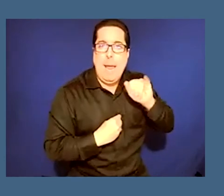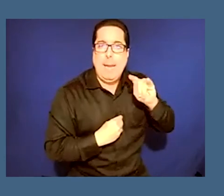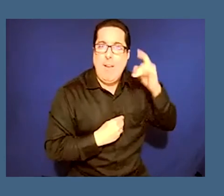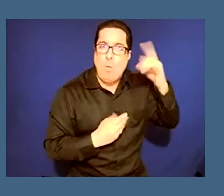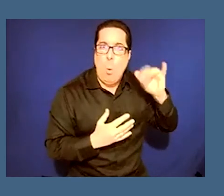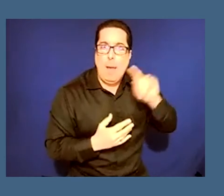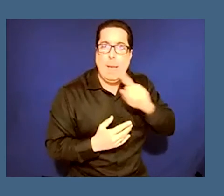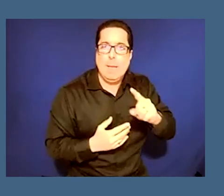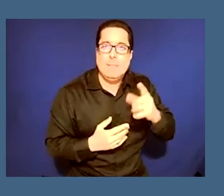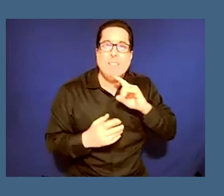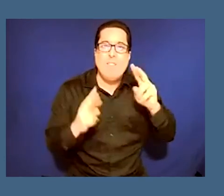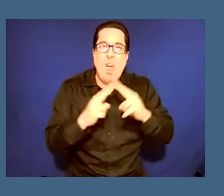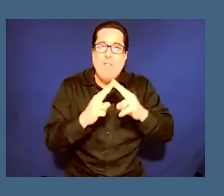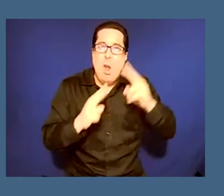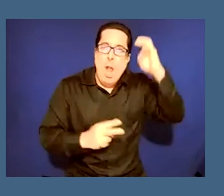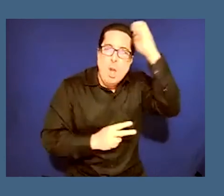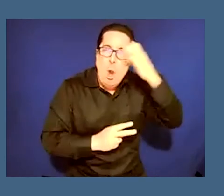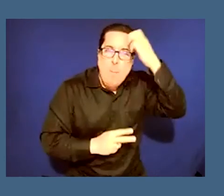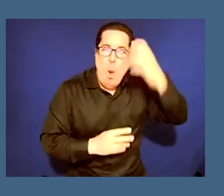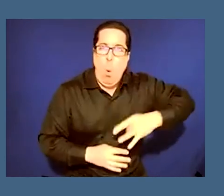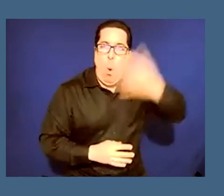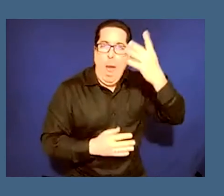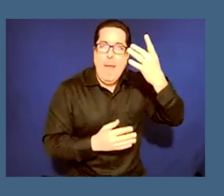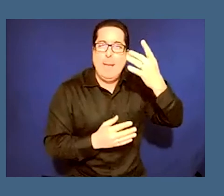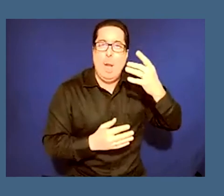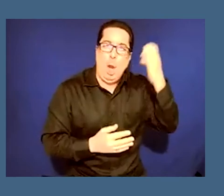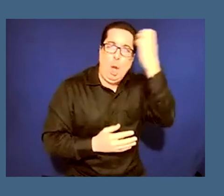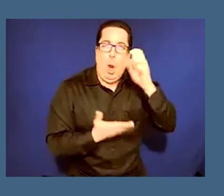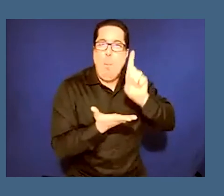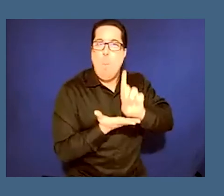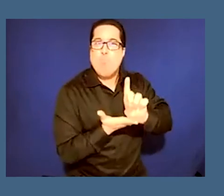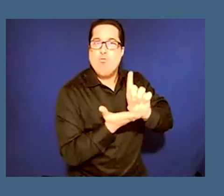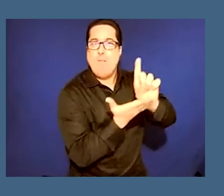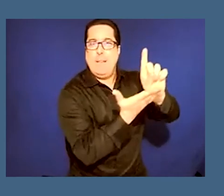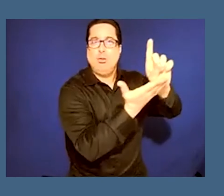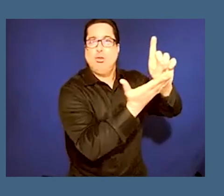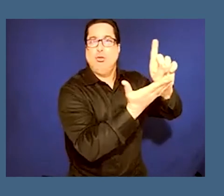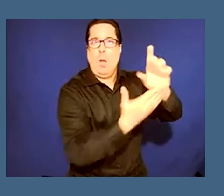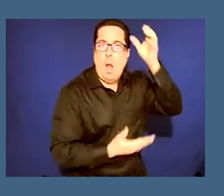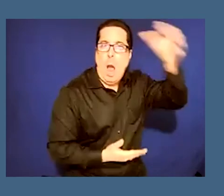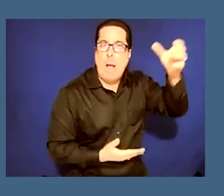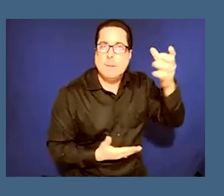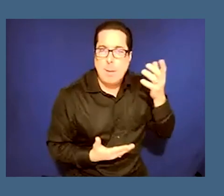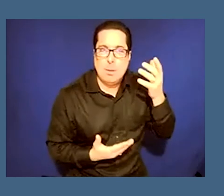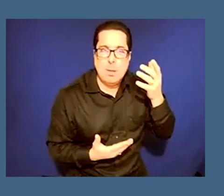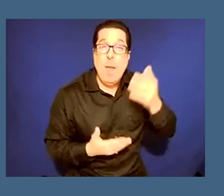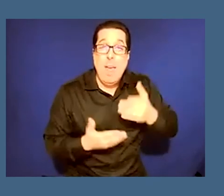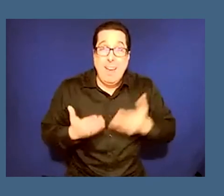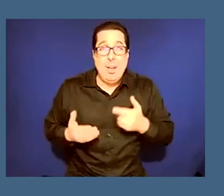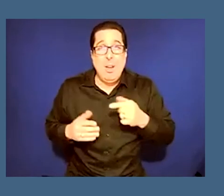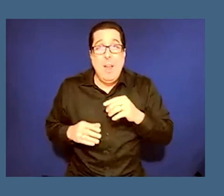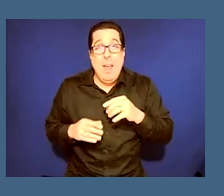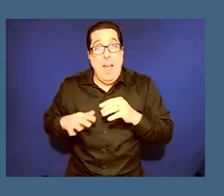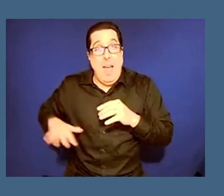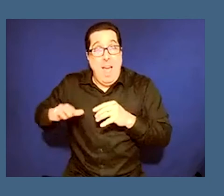european white privilege concept down here or up here in africa it's a